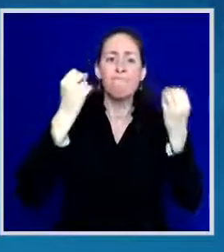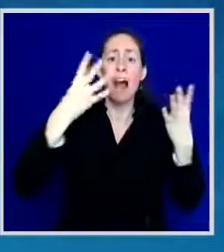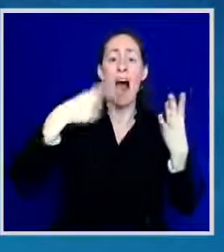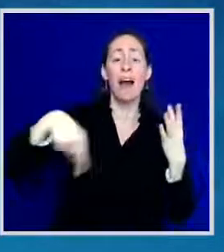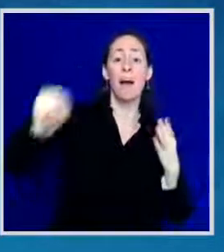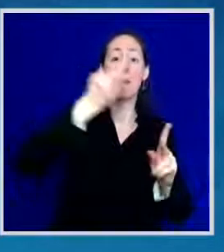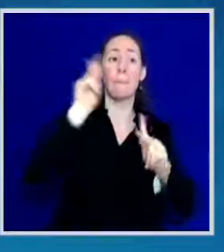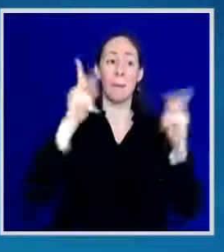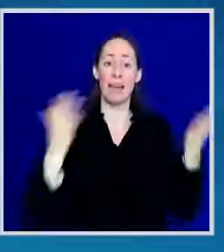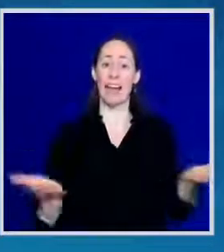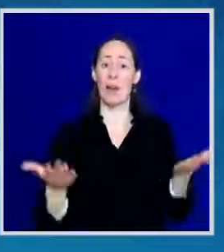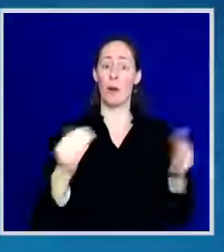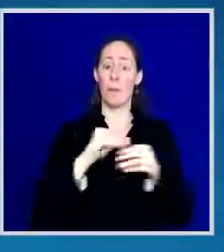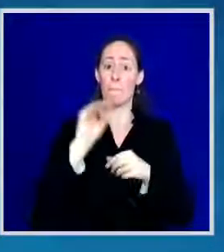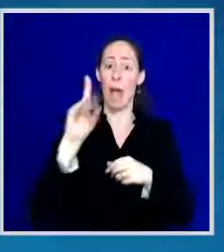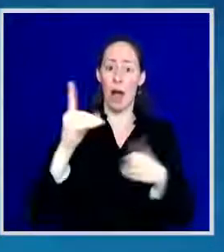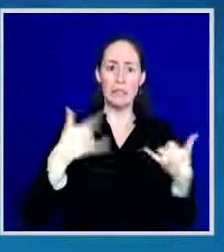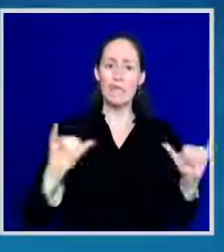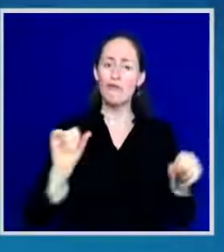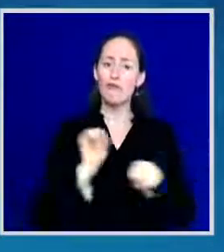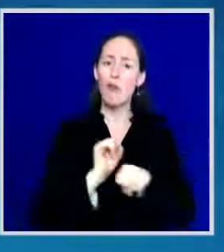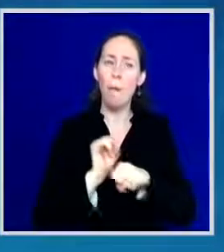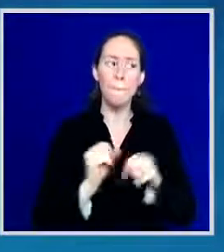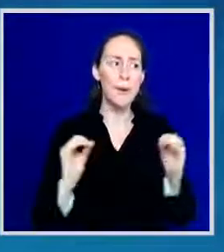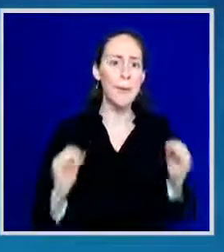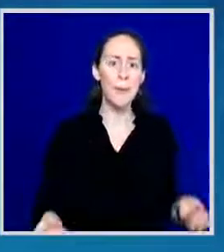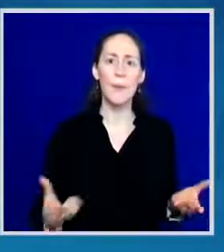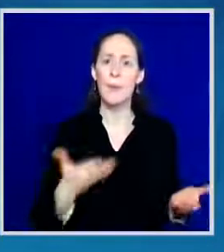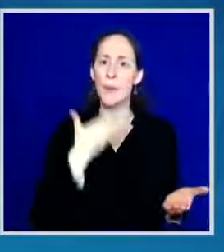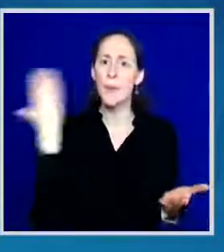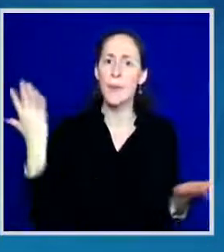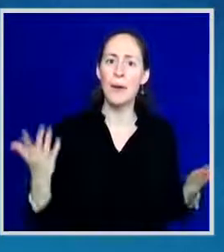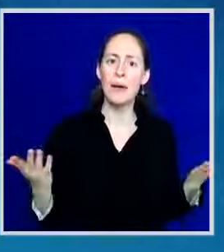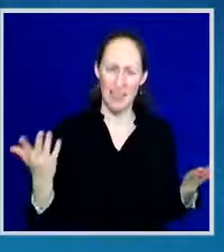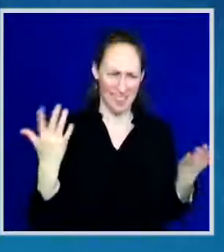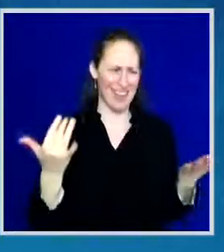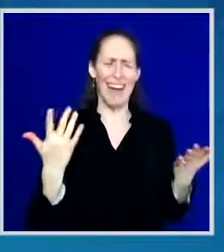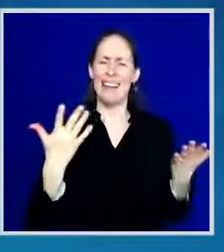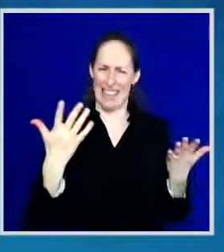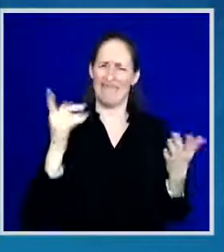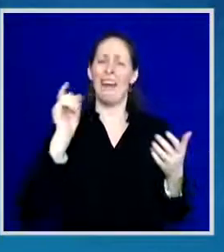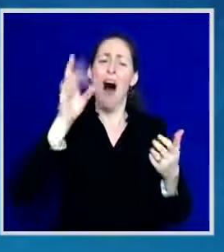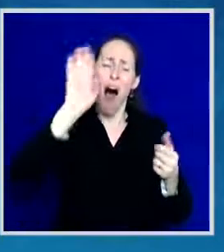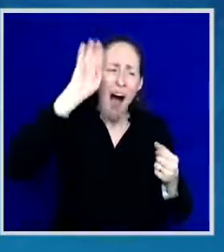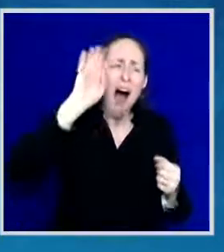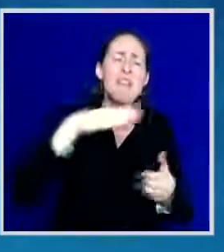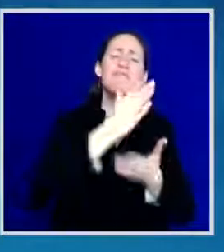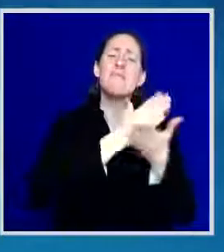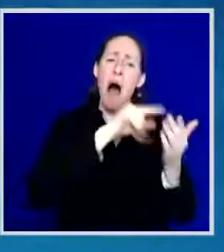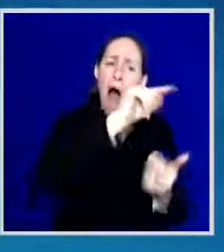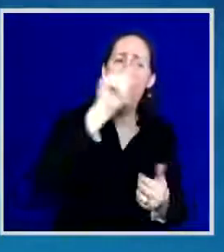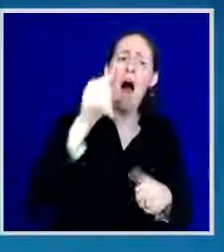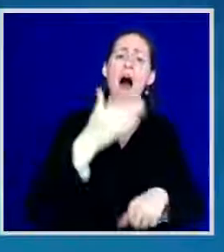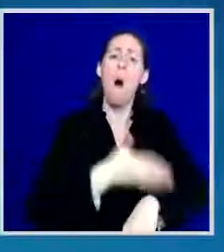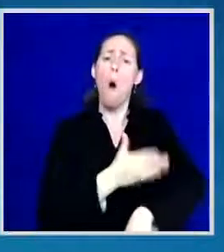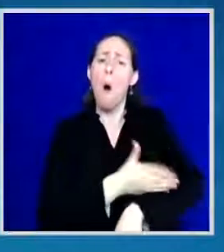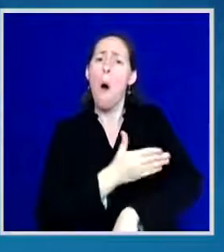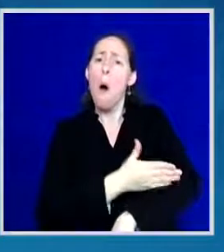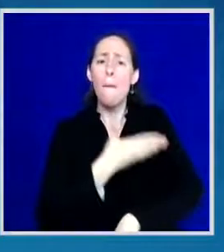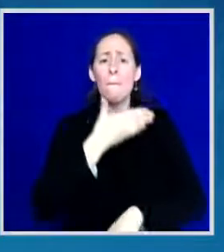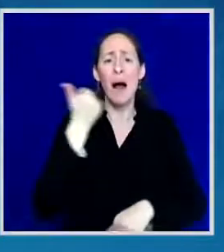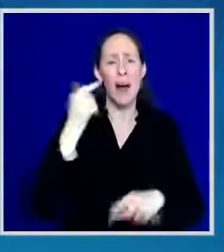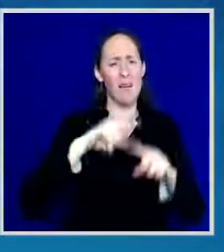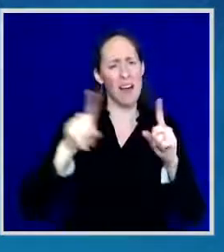out of work. So while we have made significant progress, on the jobs front, there's so much more to be done.